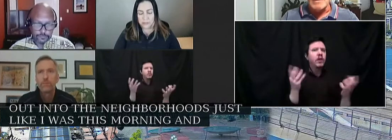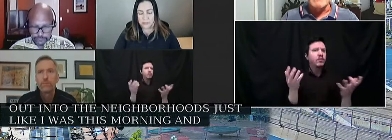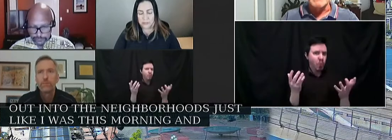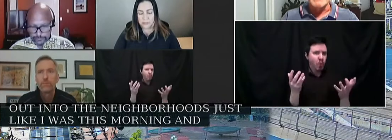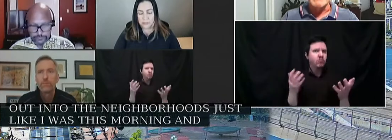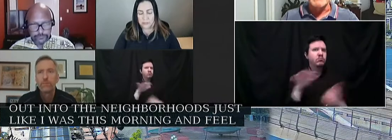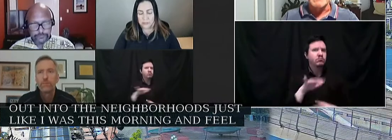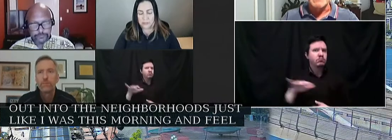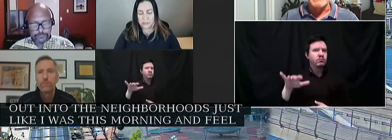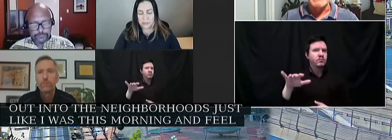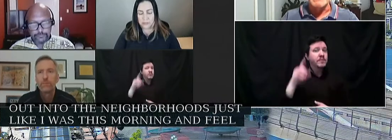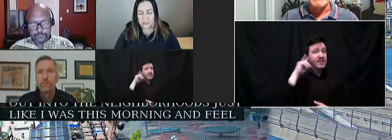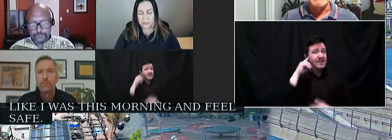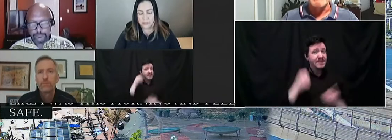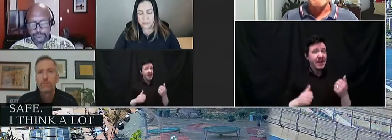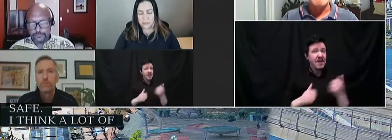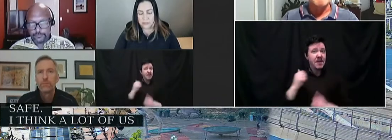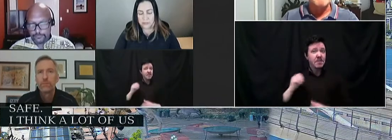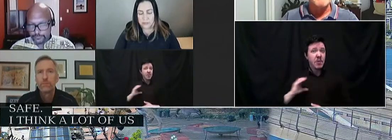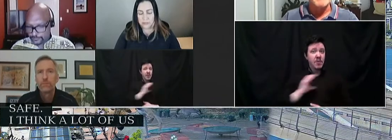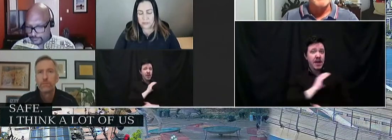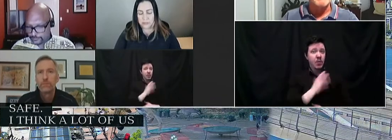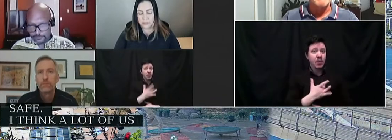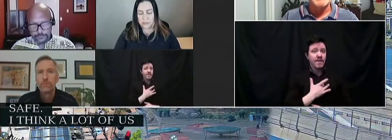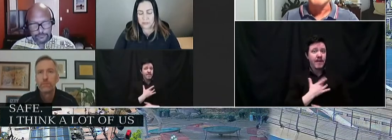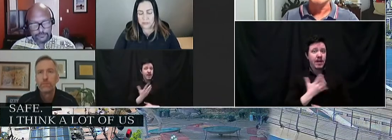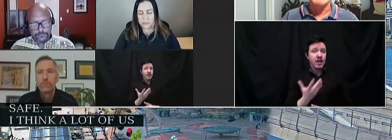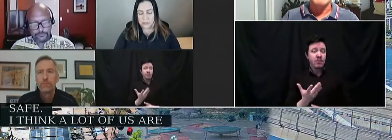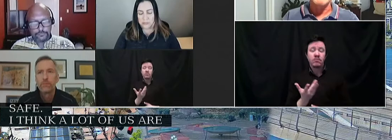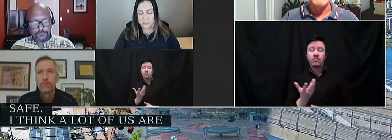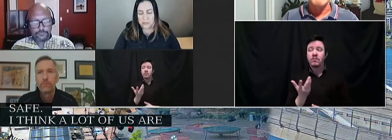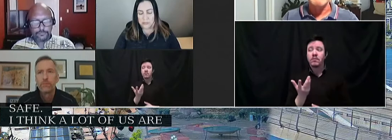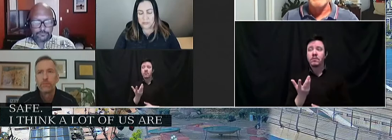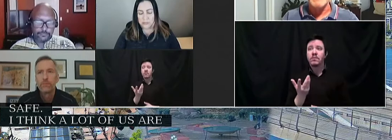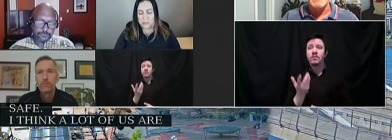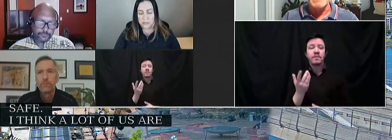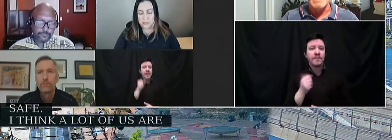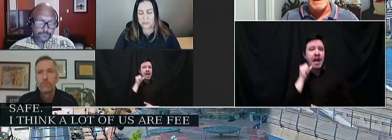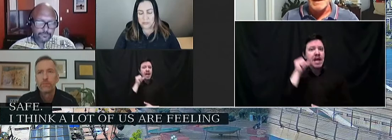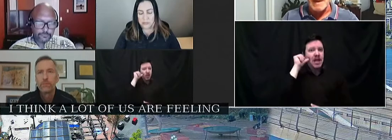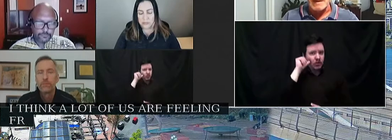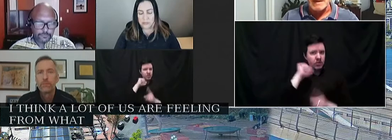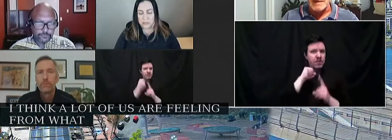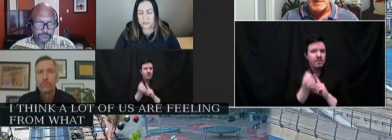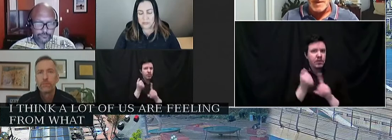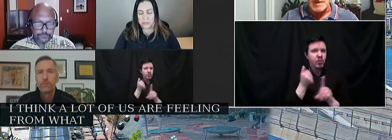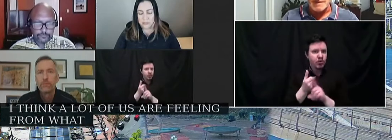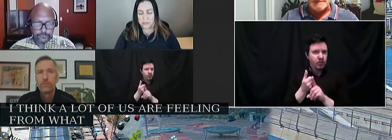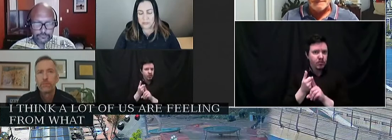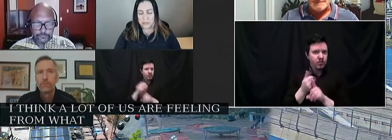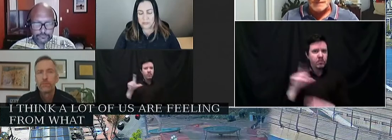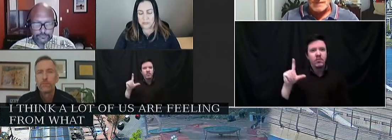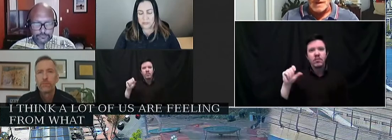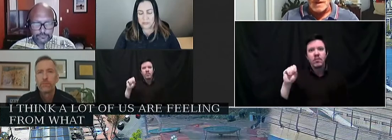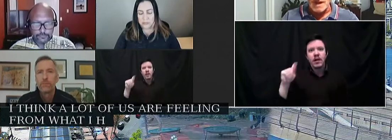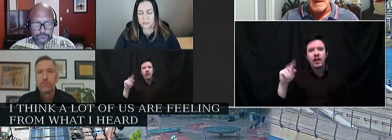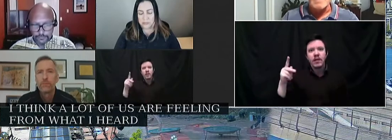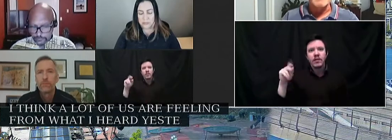I think a lot of us are feeling from what occurred yesterday out of Lentz Park.